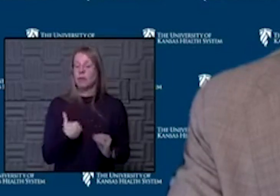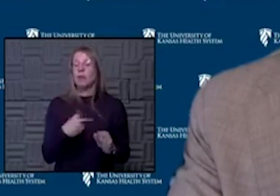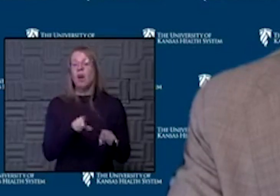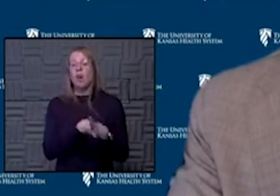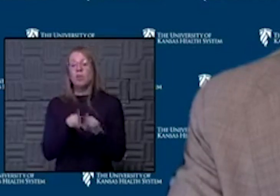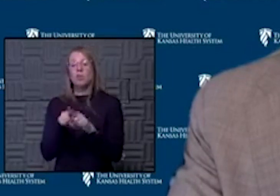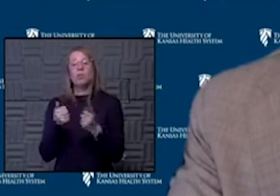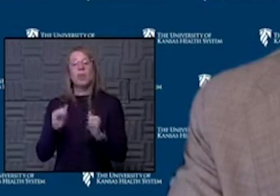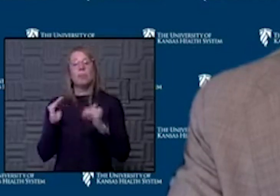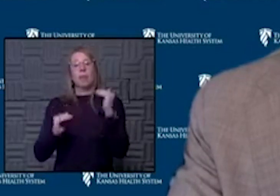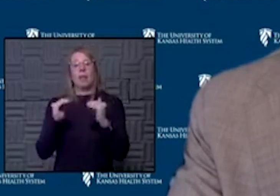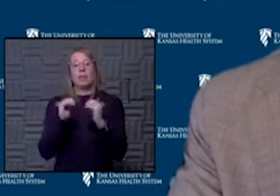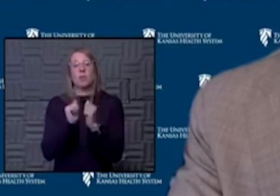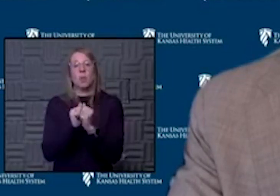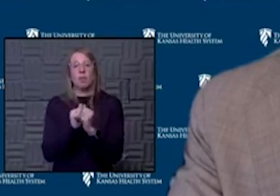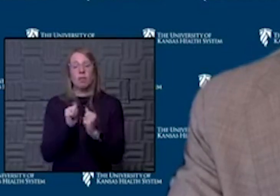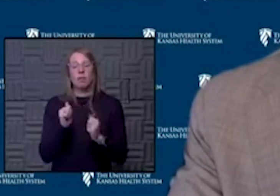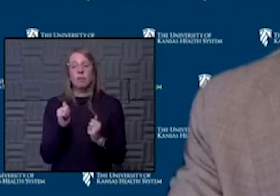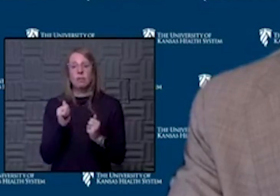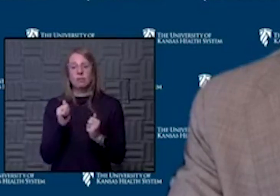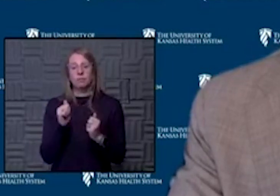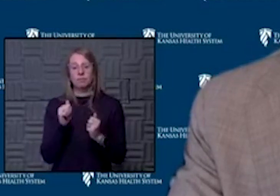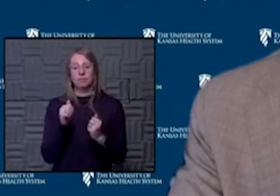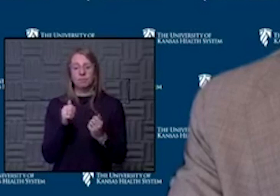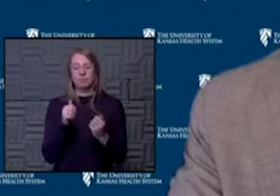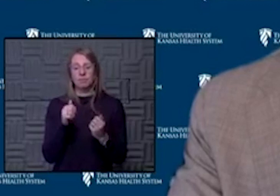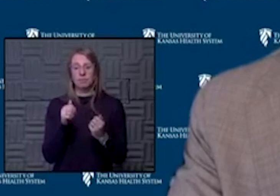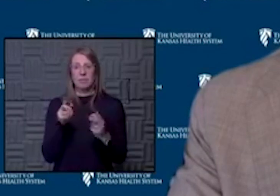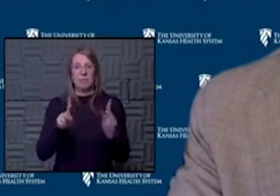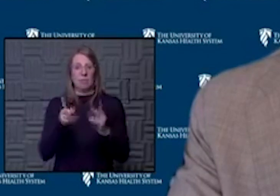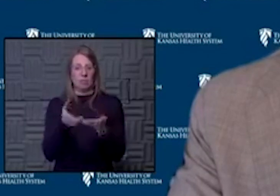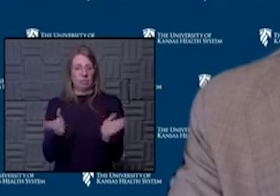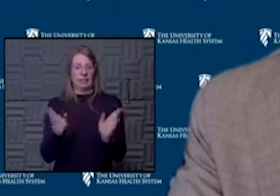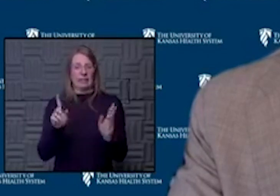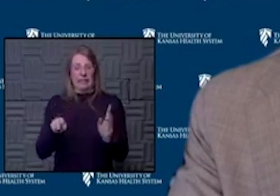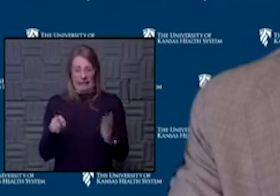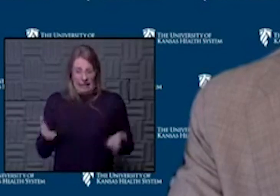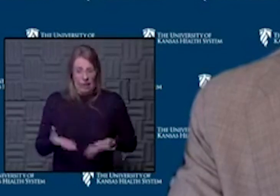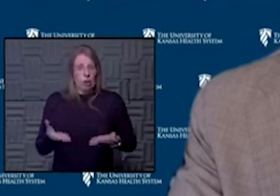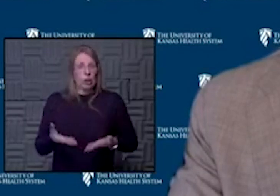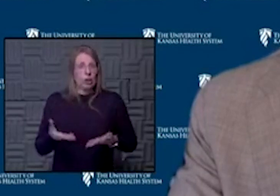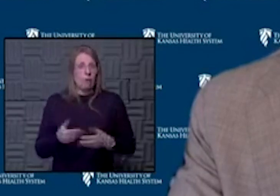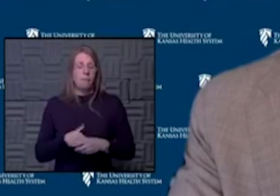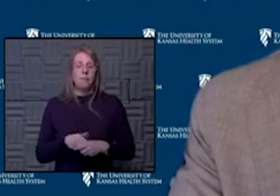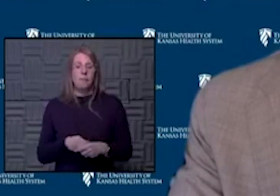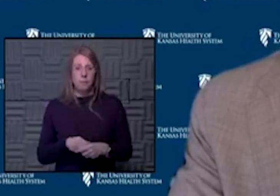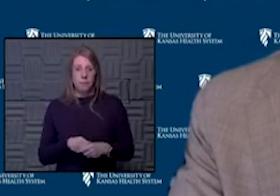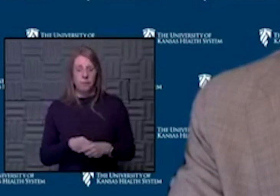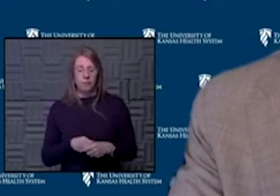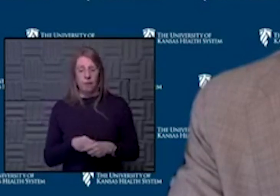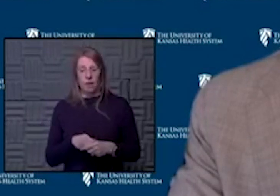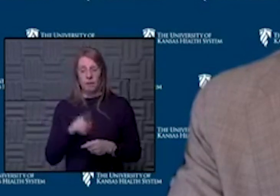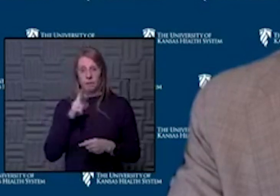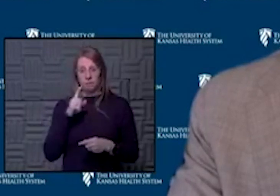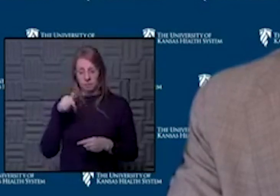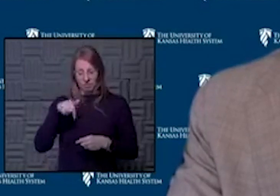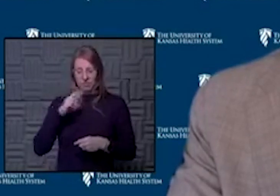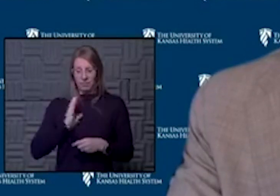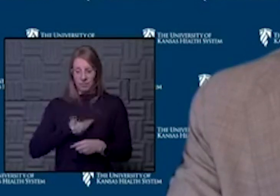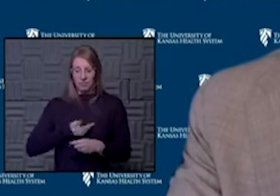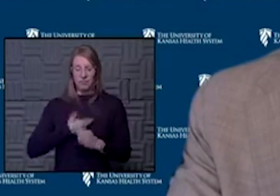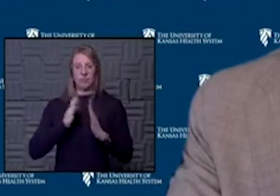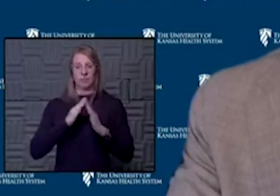balance that with, um, the, the needs of people who are, are here, um, in, in our communities or in our state.